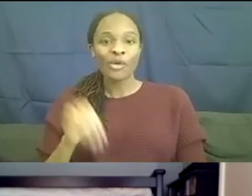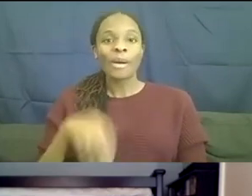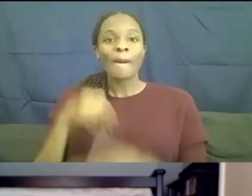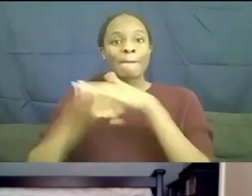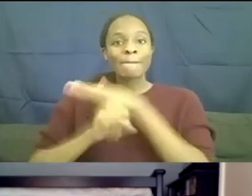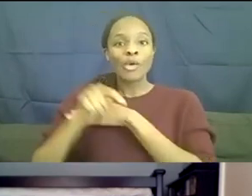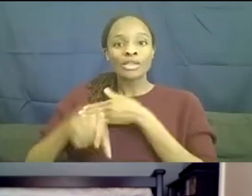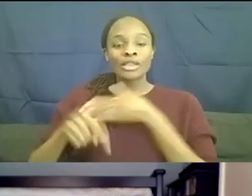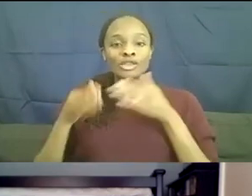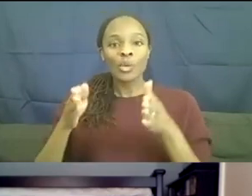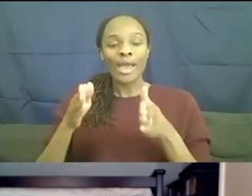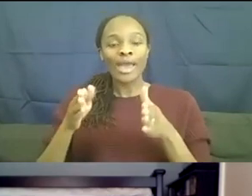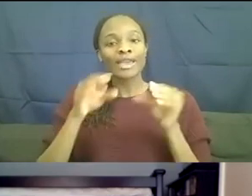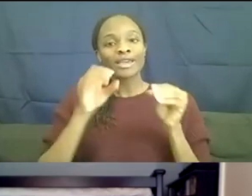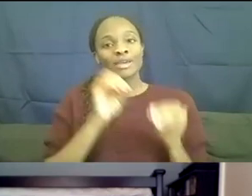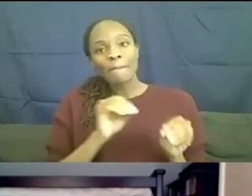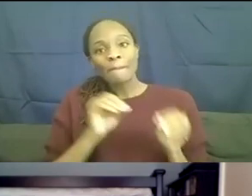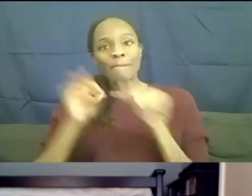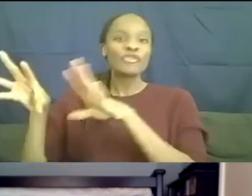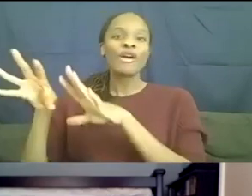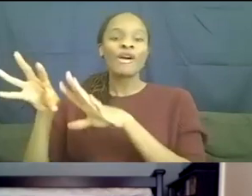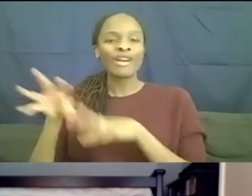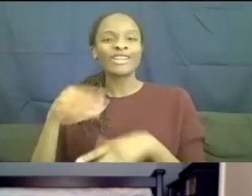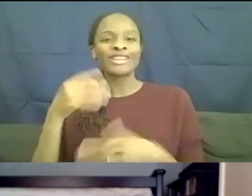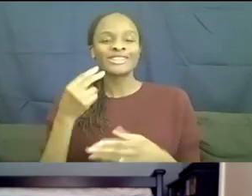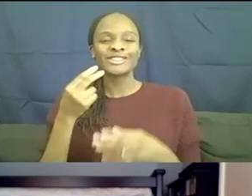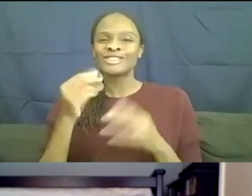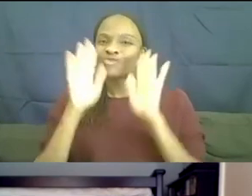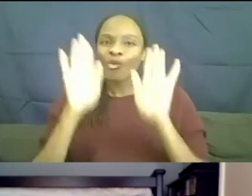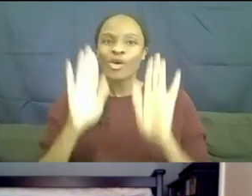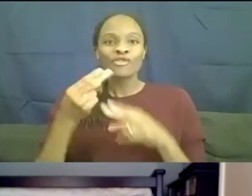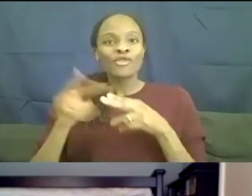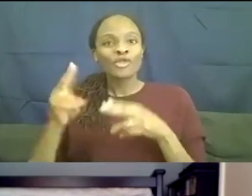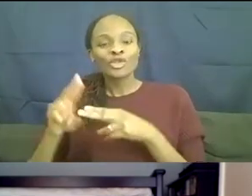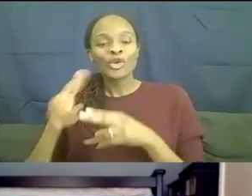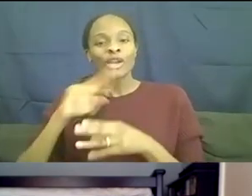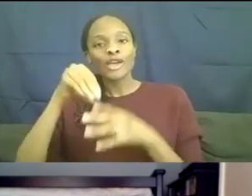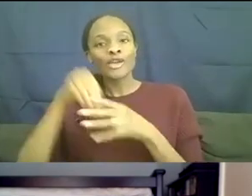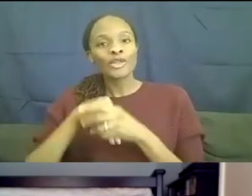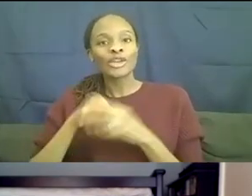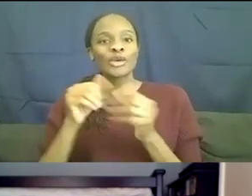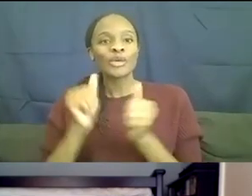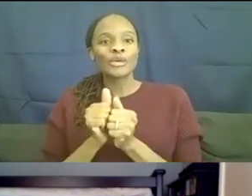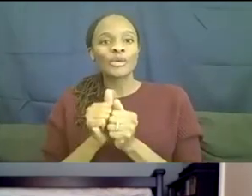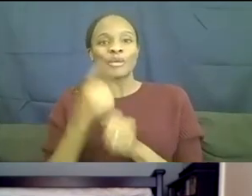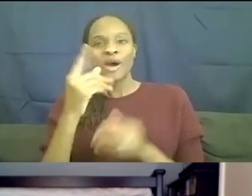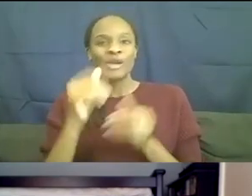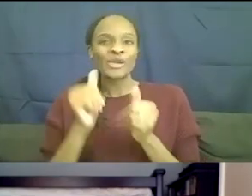On, some wonderful shorts, including one on Rachel running for president